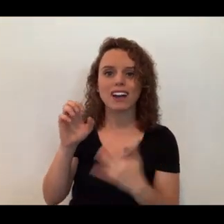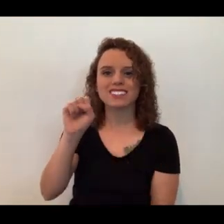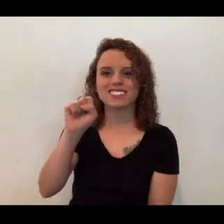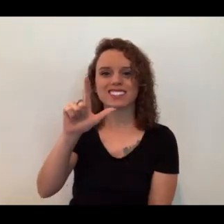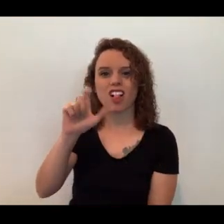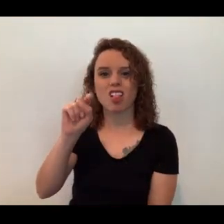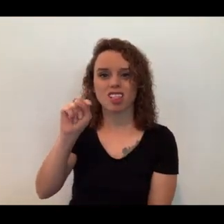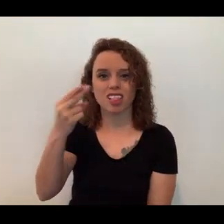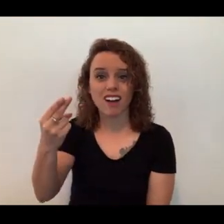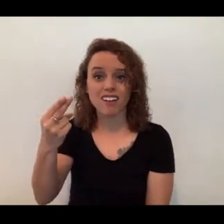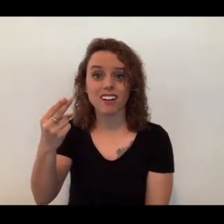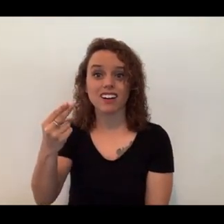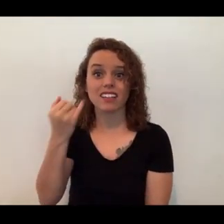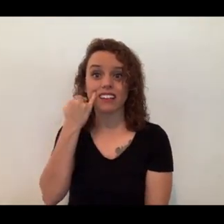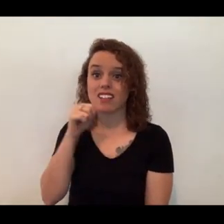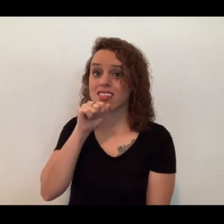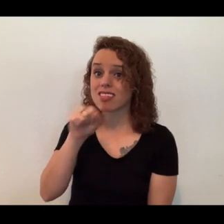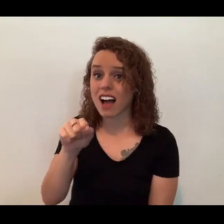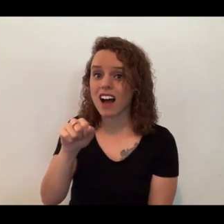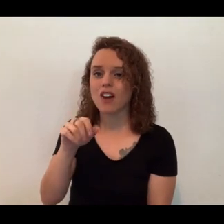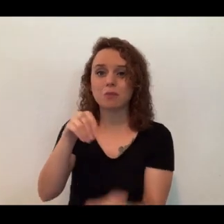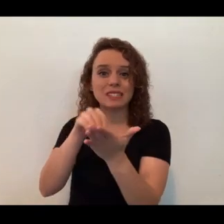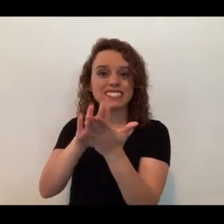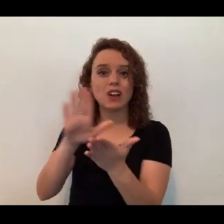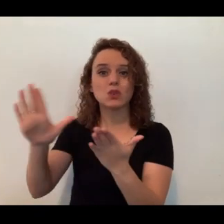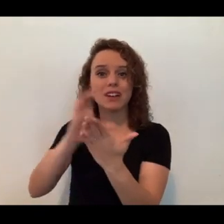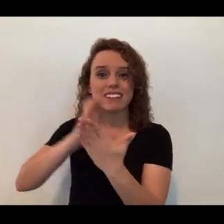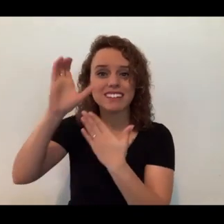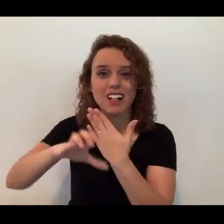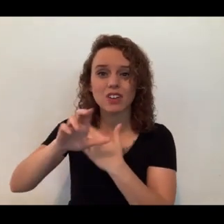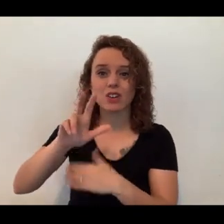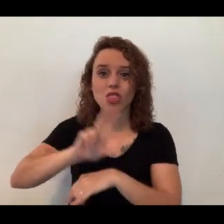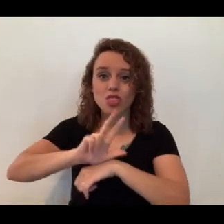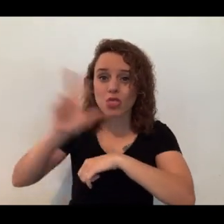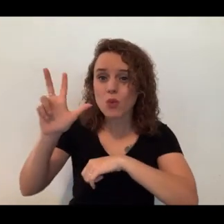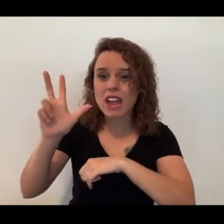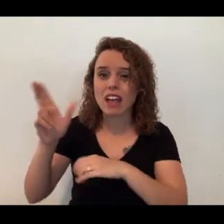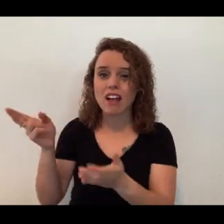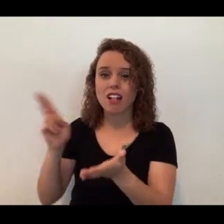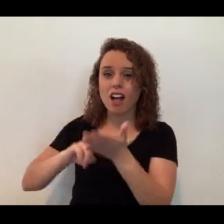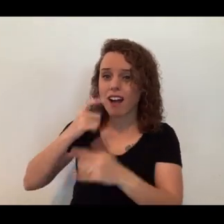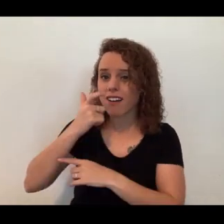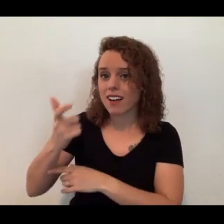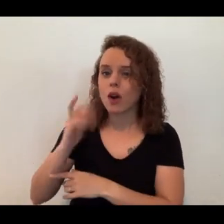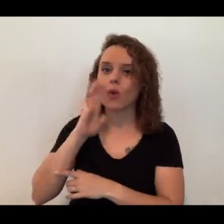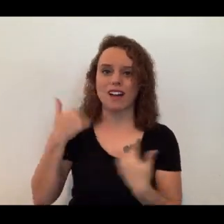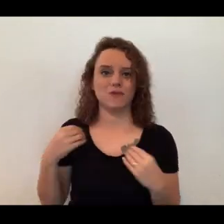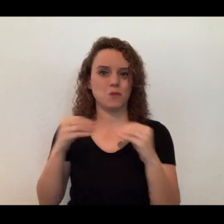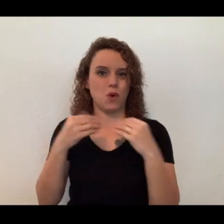calendars, set an alarm, 3 o'clock, log in, and we'll have more animals for you on our home safari program. Thanks, guys. Bye.